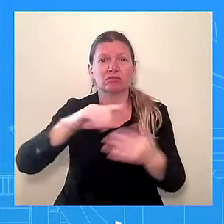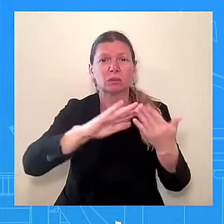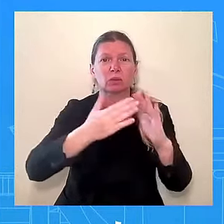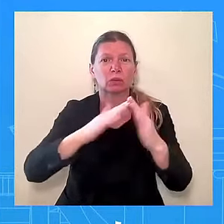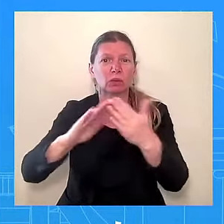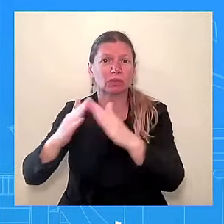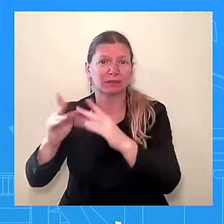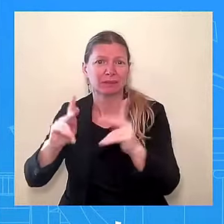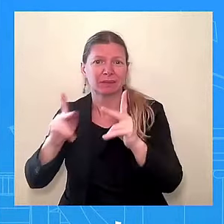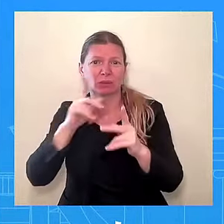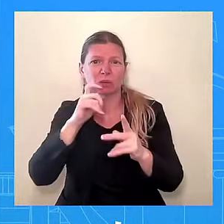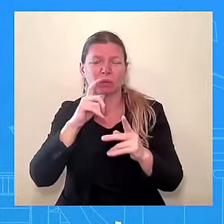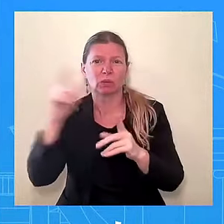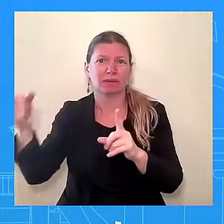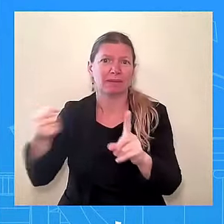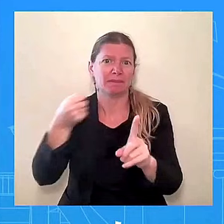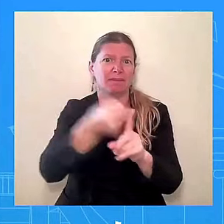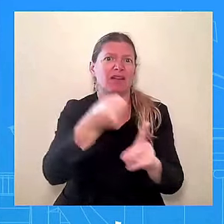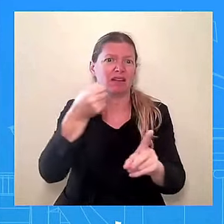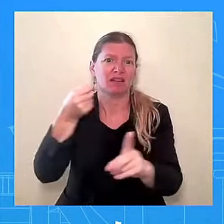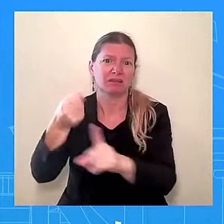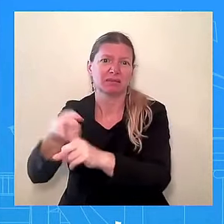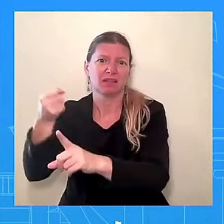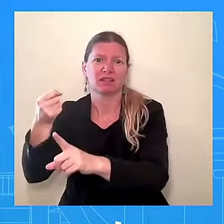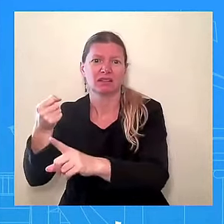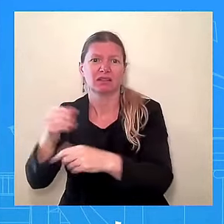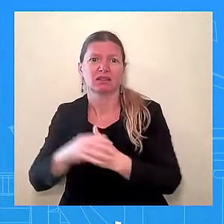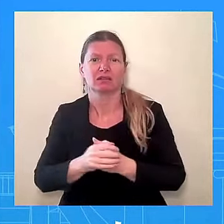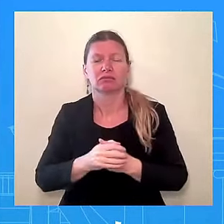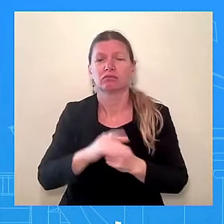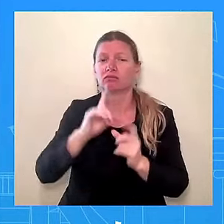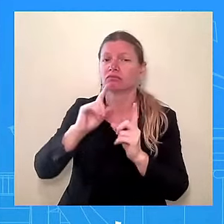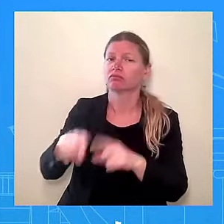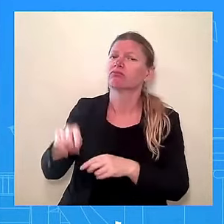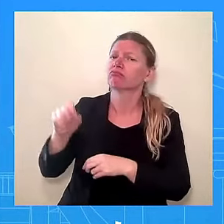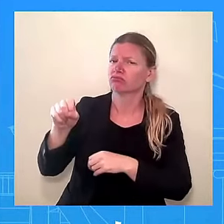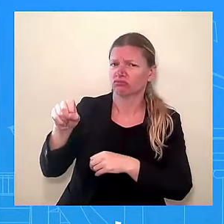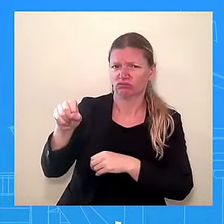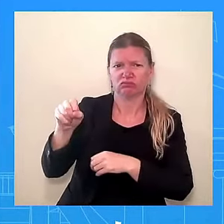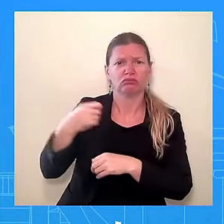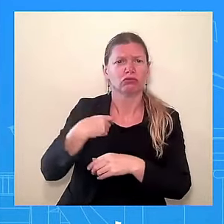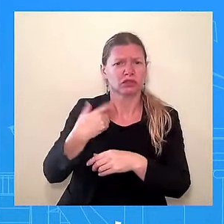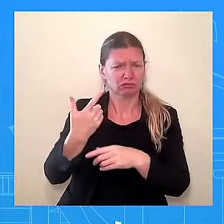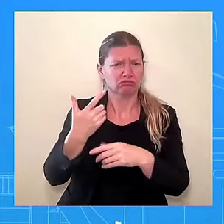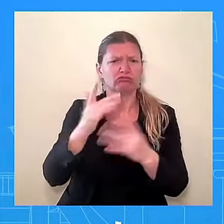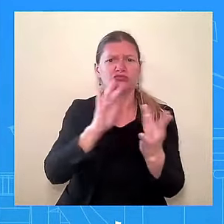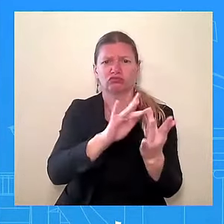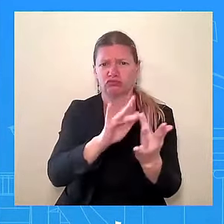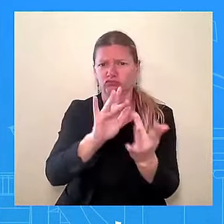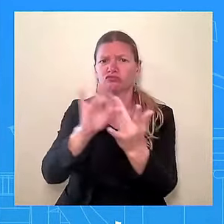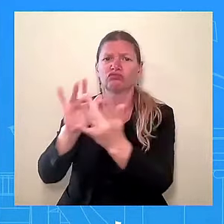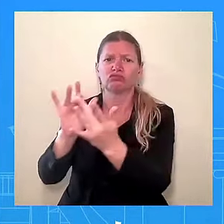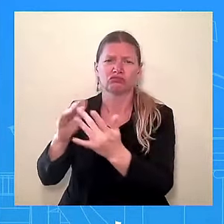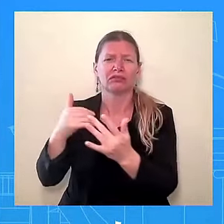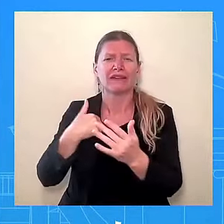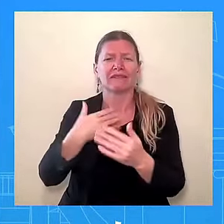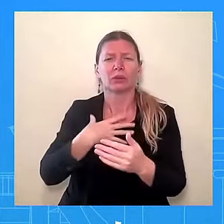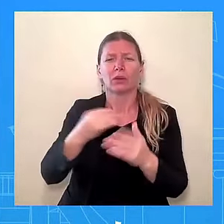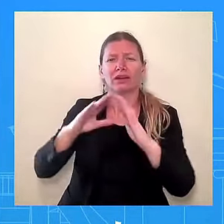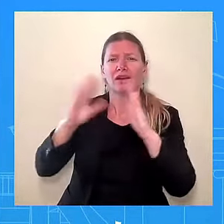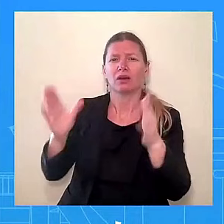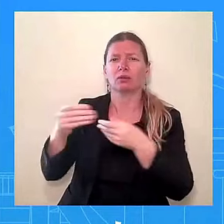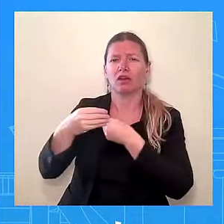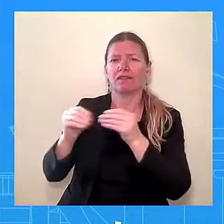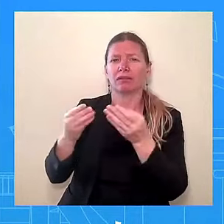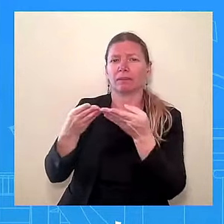We have, as you know, we have the White House Office of Public Engagement into governmental affairs here, and they are in regular touch with communities